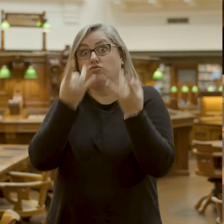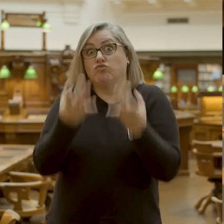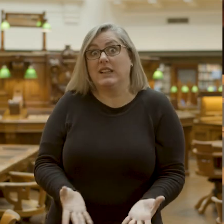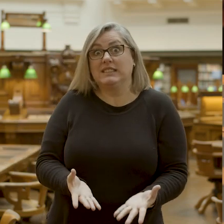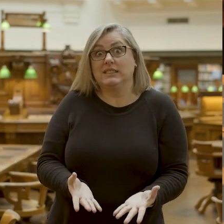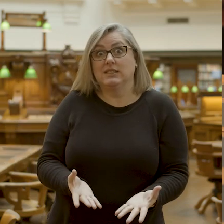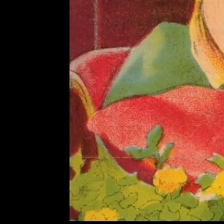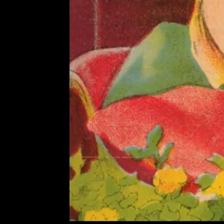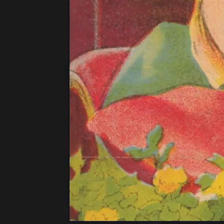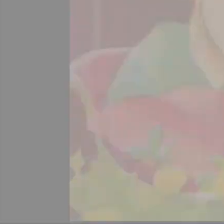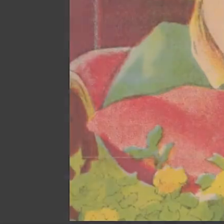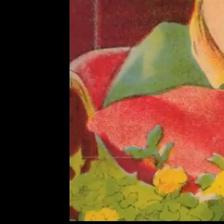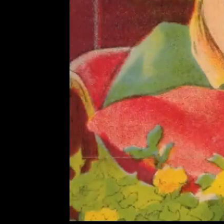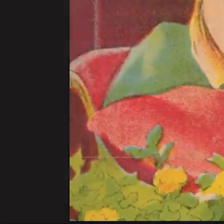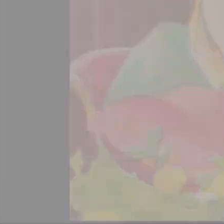set, go.